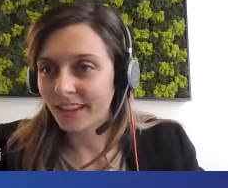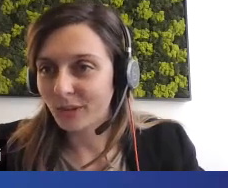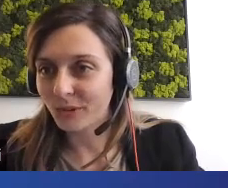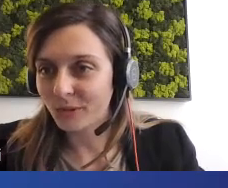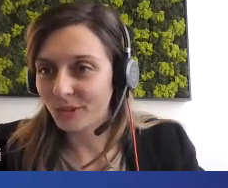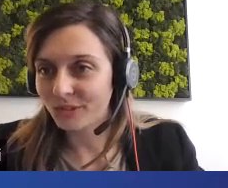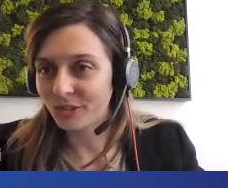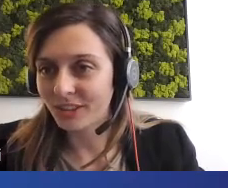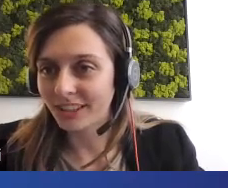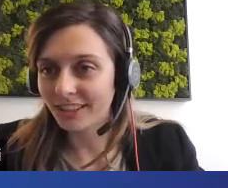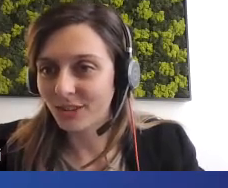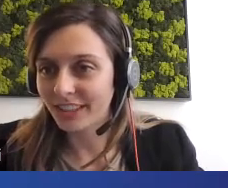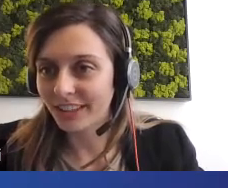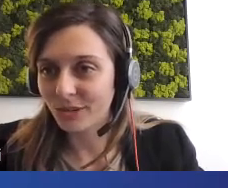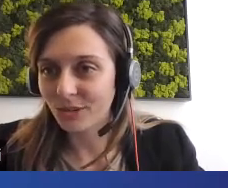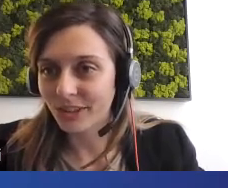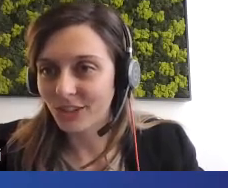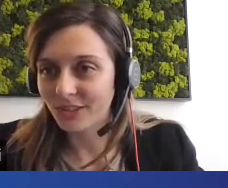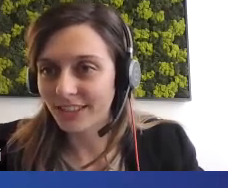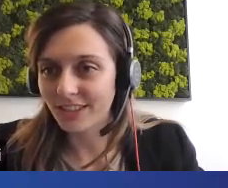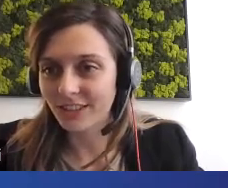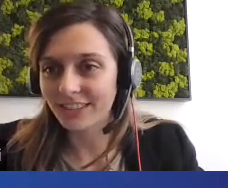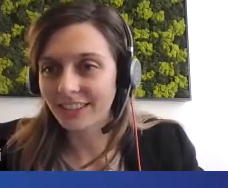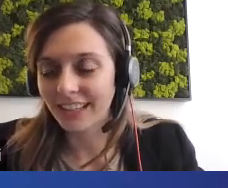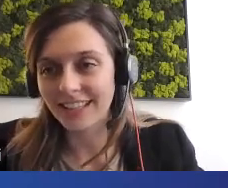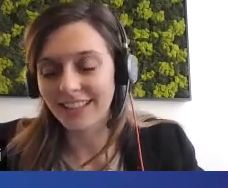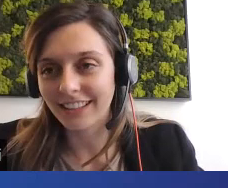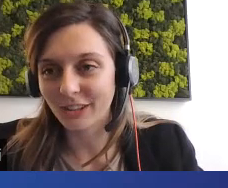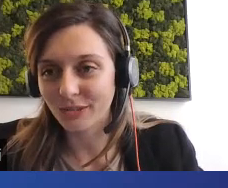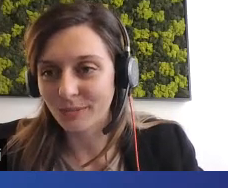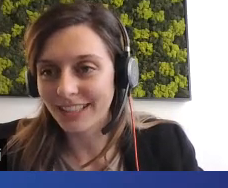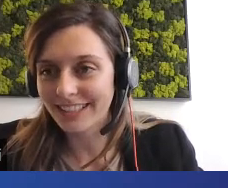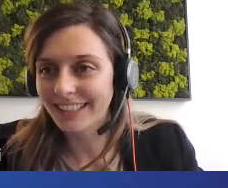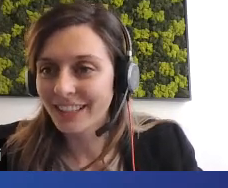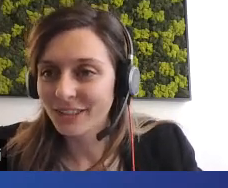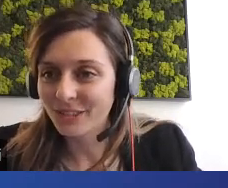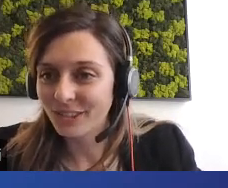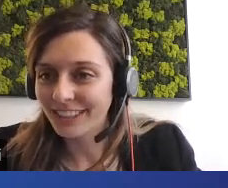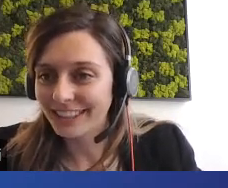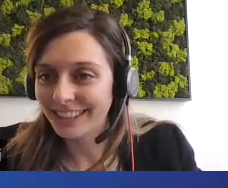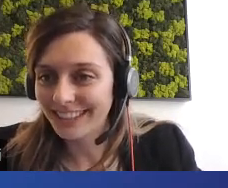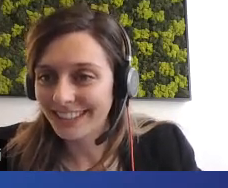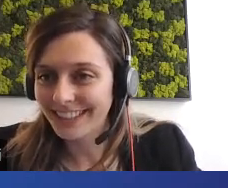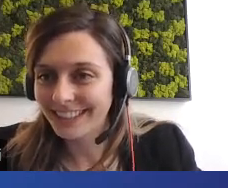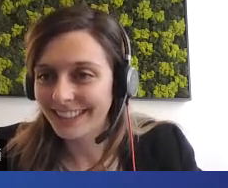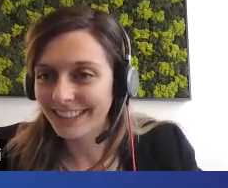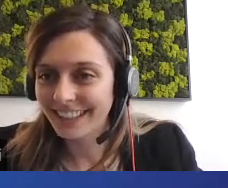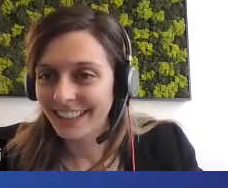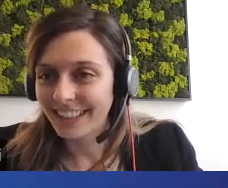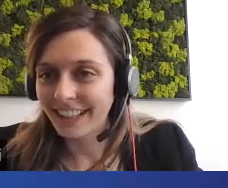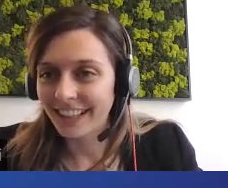Thank you everyone for joining our co-creation session. Elisa, thank you very much for the details.